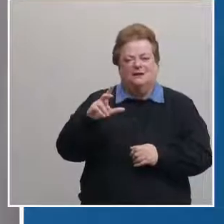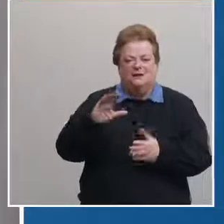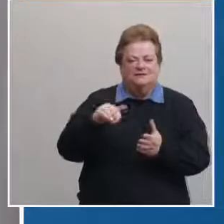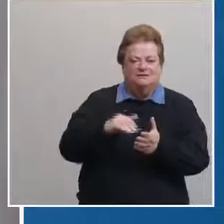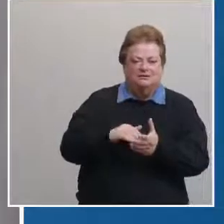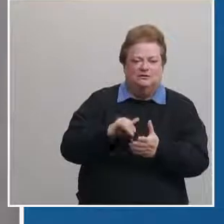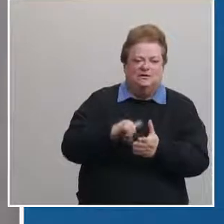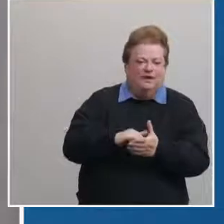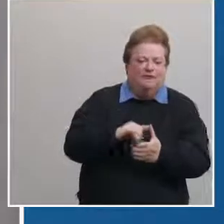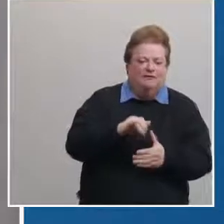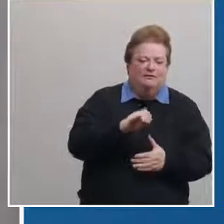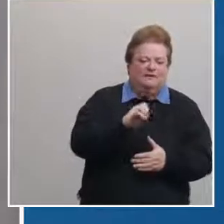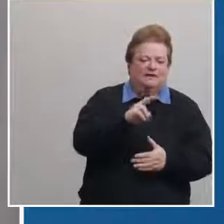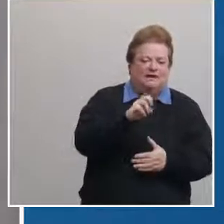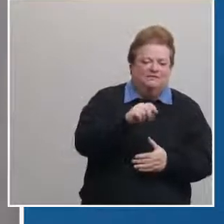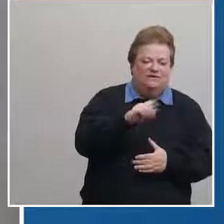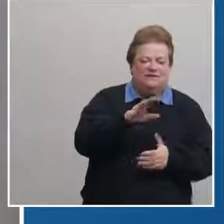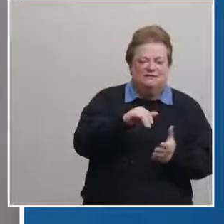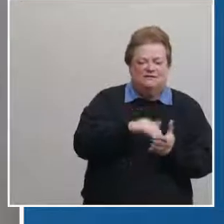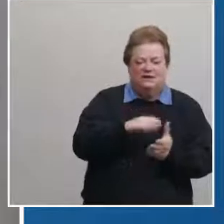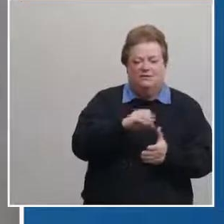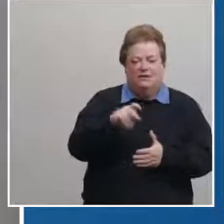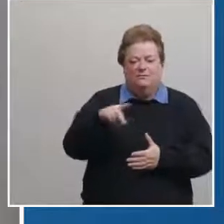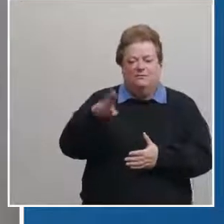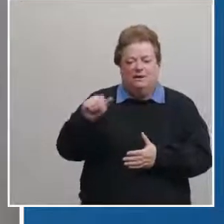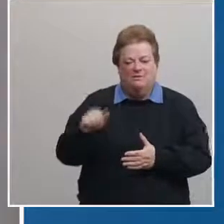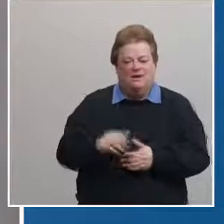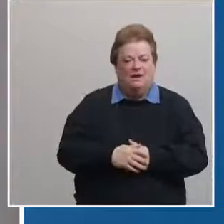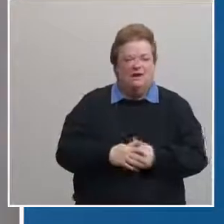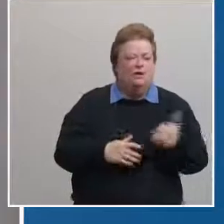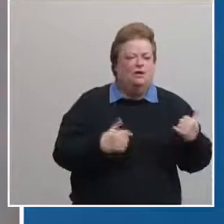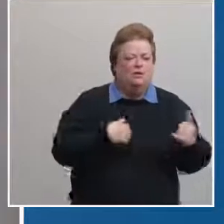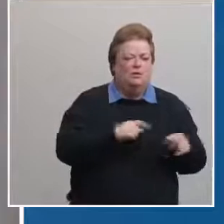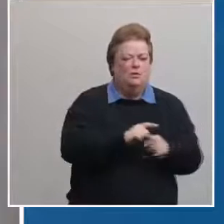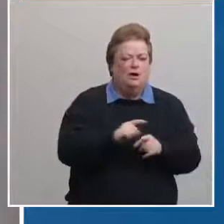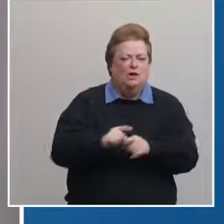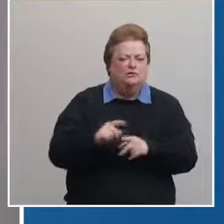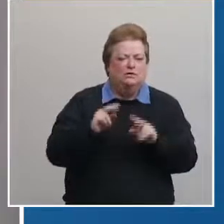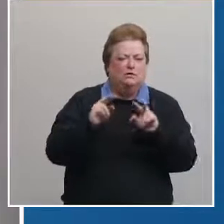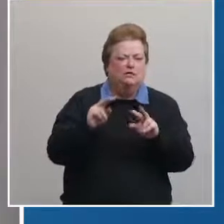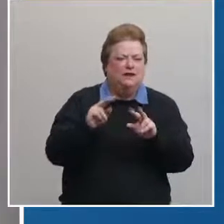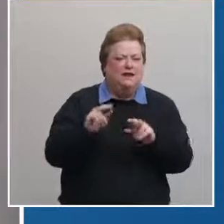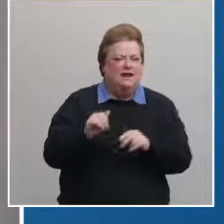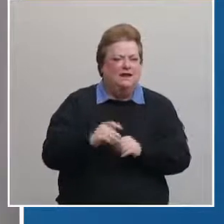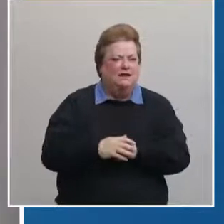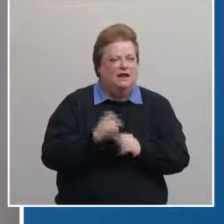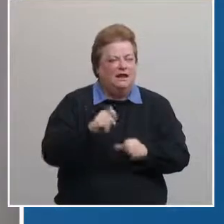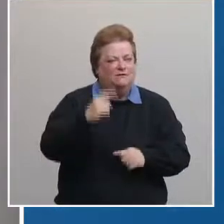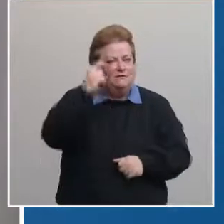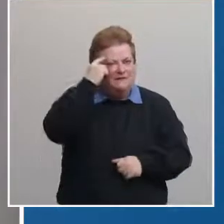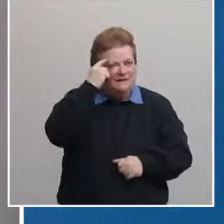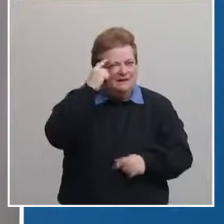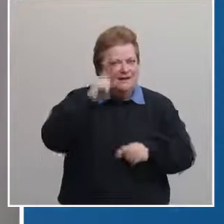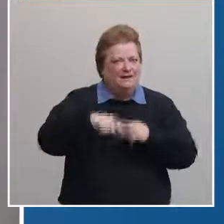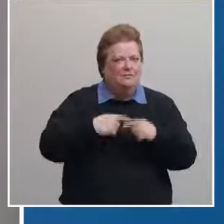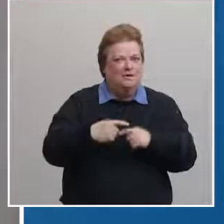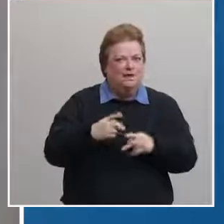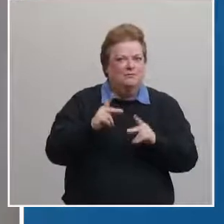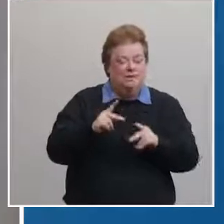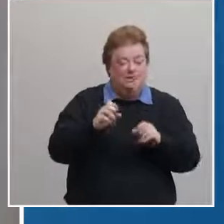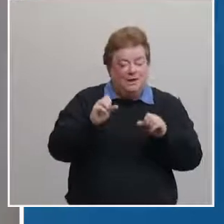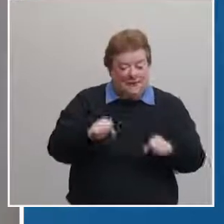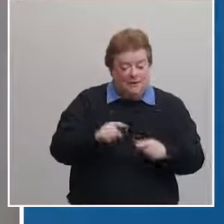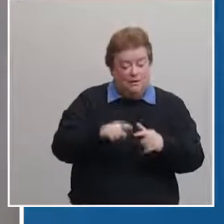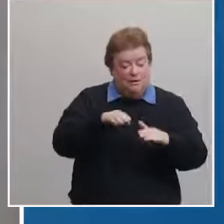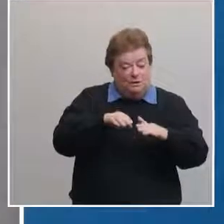lancaster event center those kinds of well some of them we're also looking at you know you have to think about everybody getting access getting